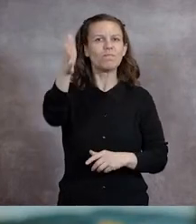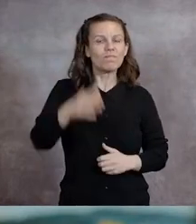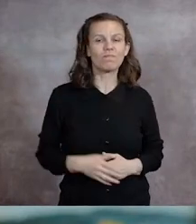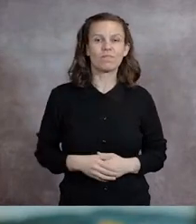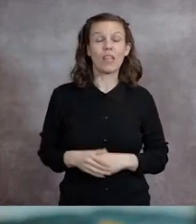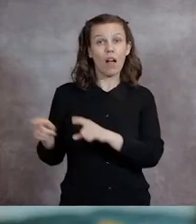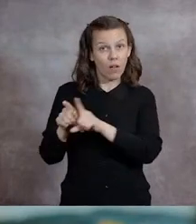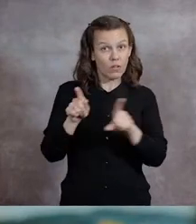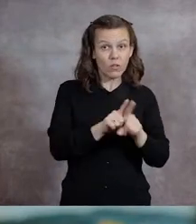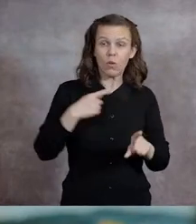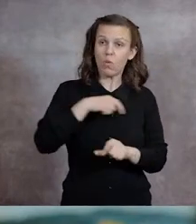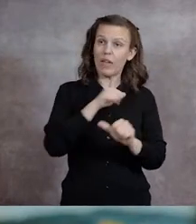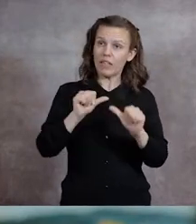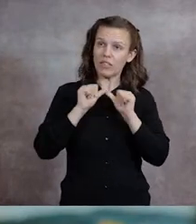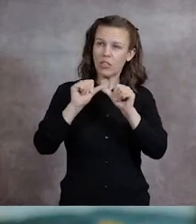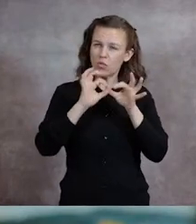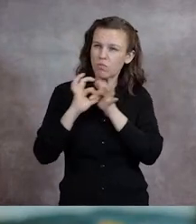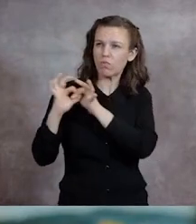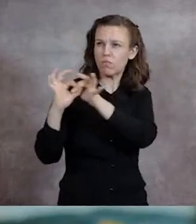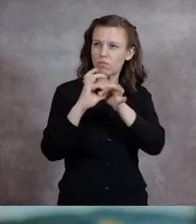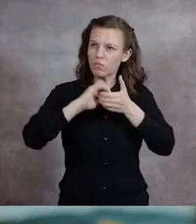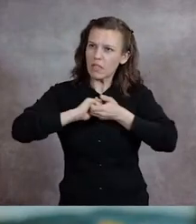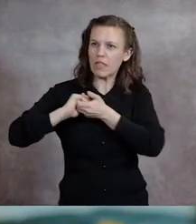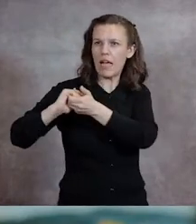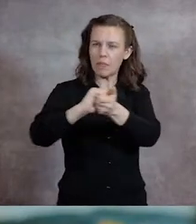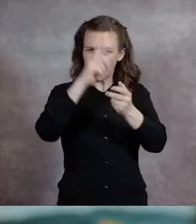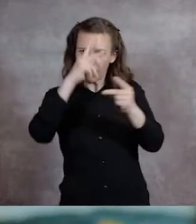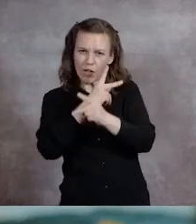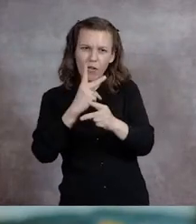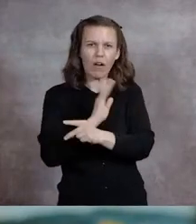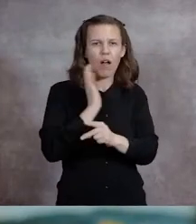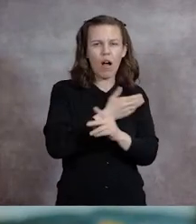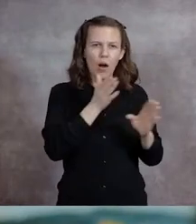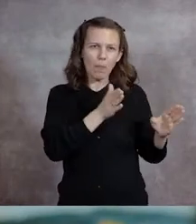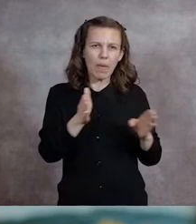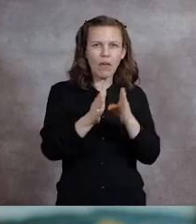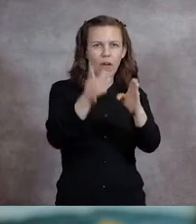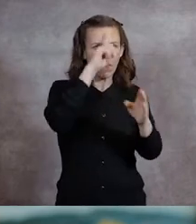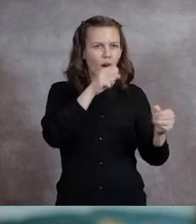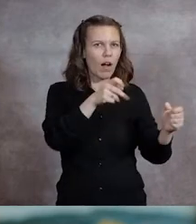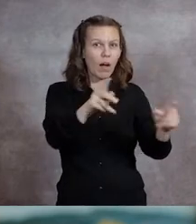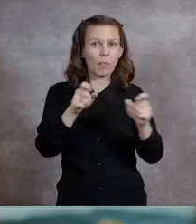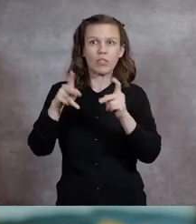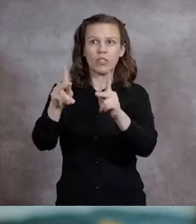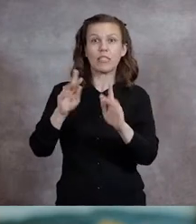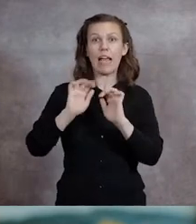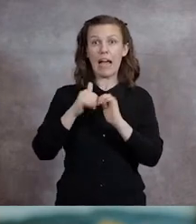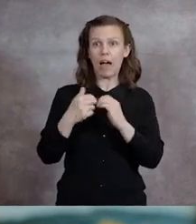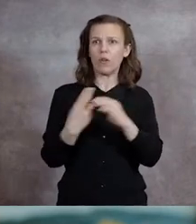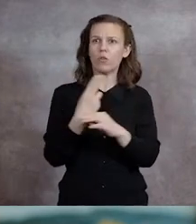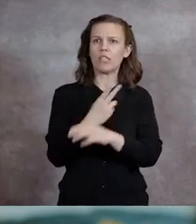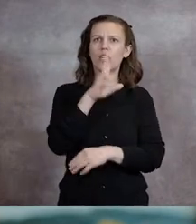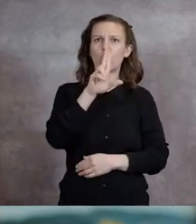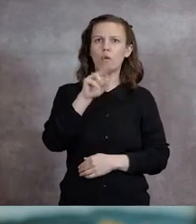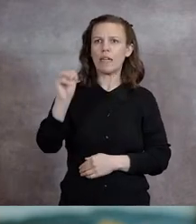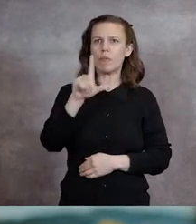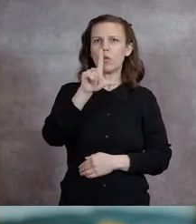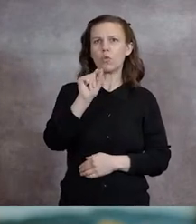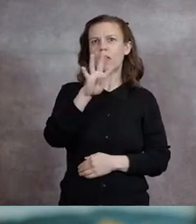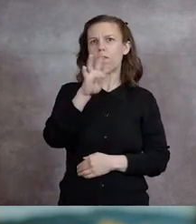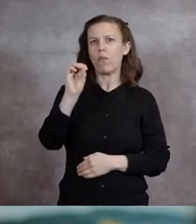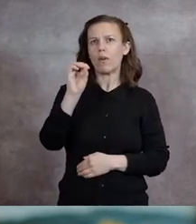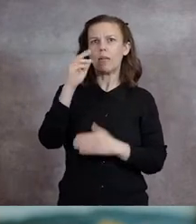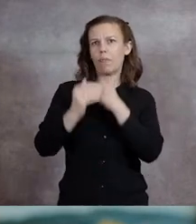we continue to collaboratively lay out our pathways to opportunities via the UNM 2040 process.